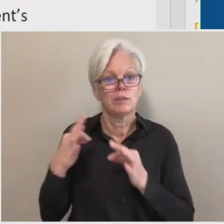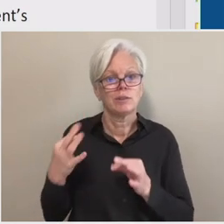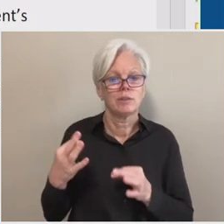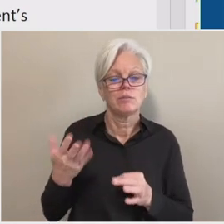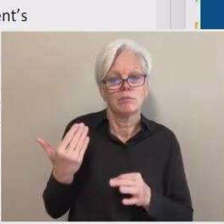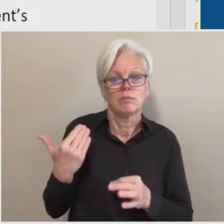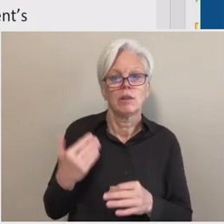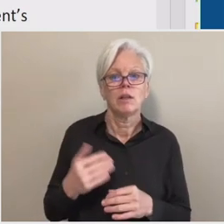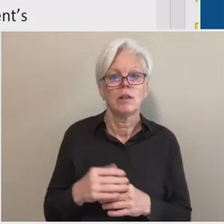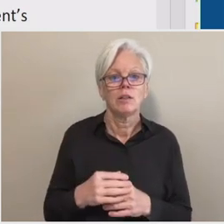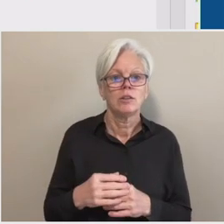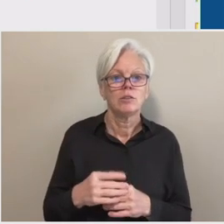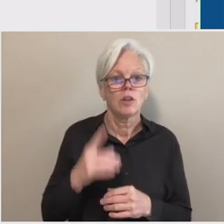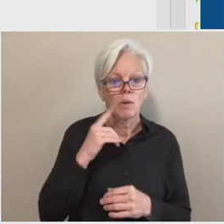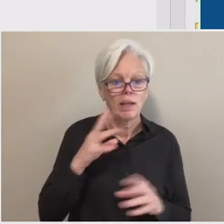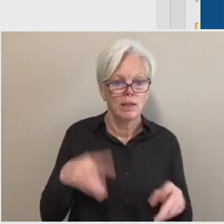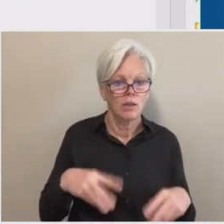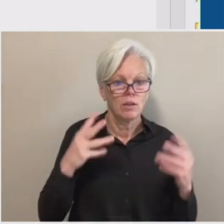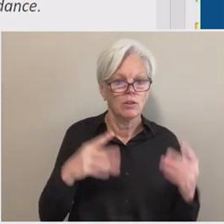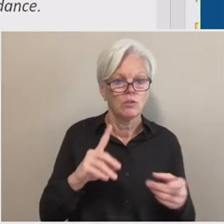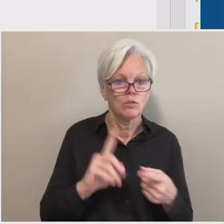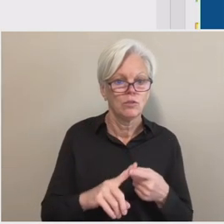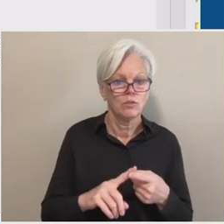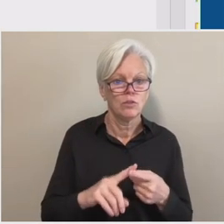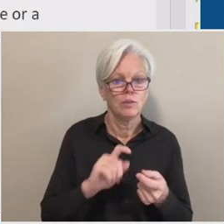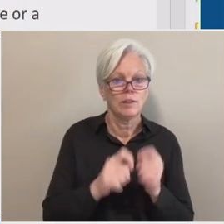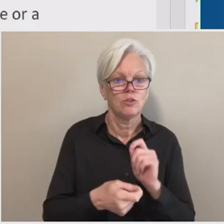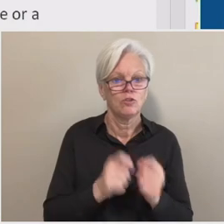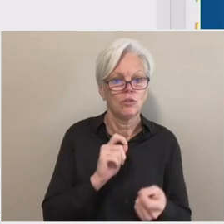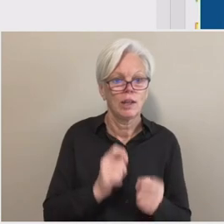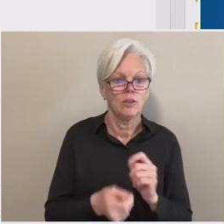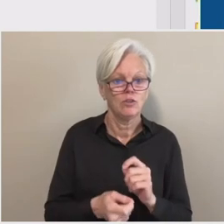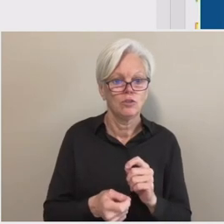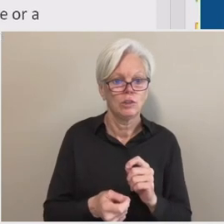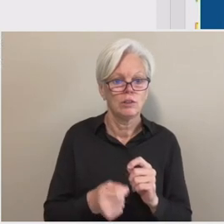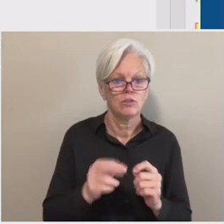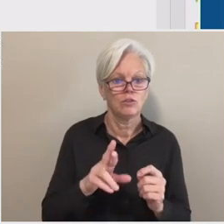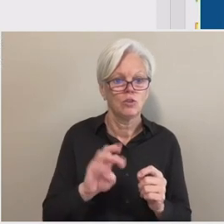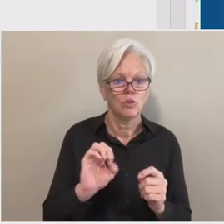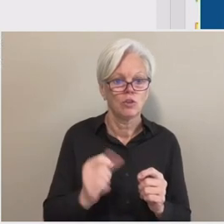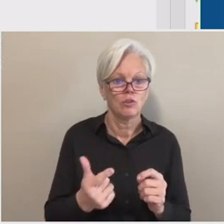Vanessa, think we can scroll down to the, um, the changes to the regulatory language.